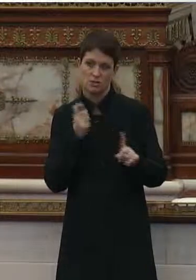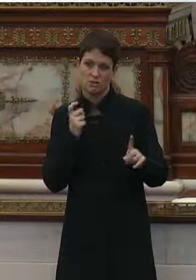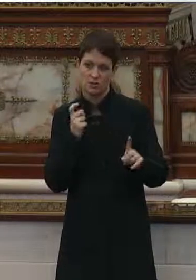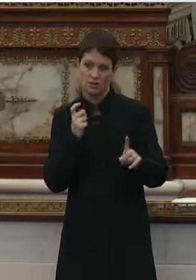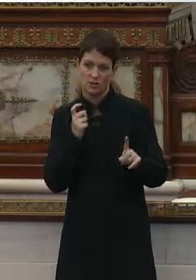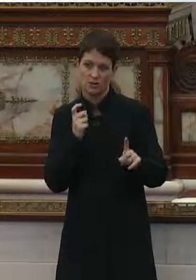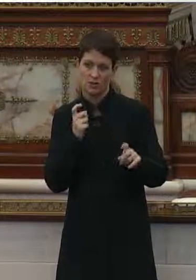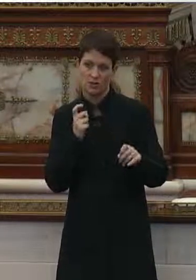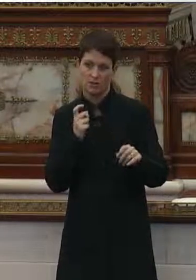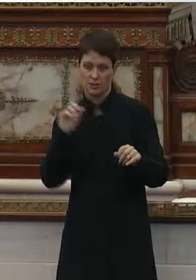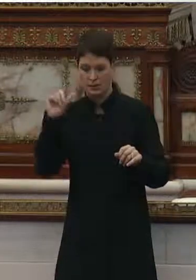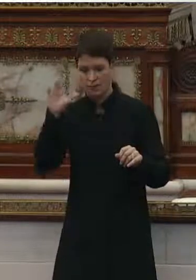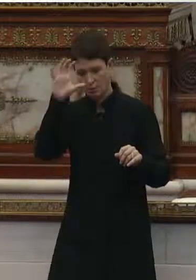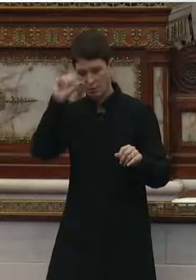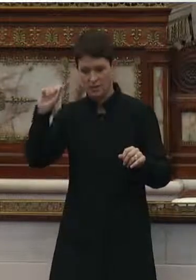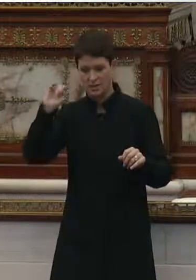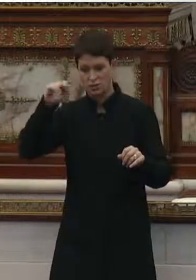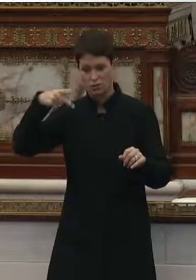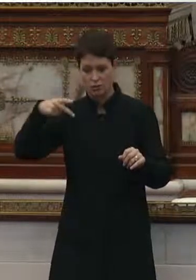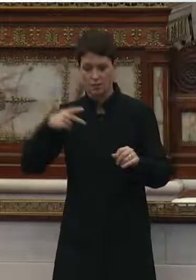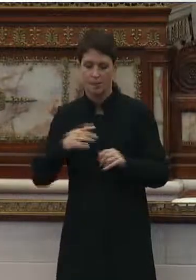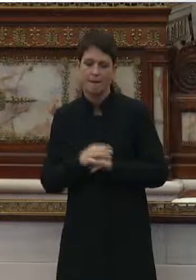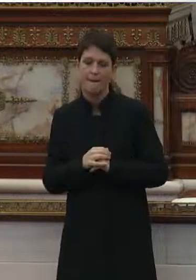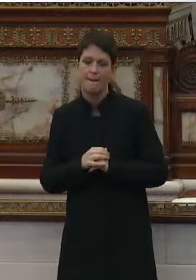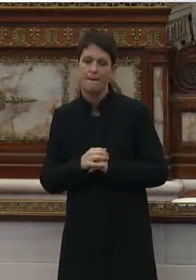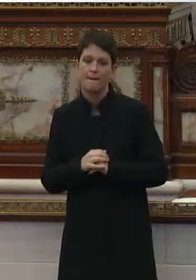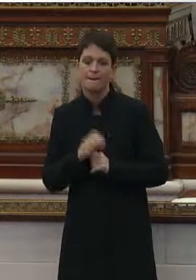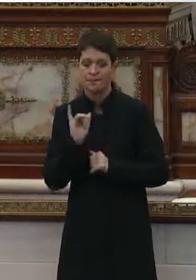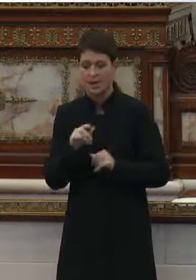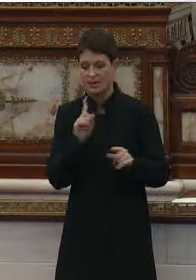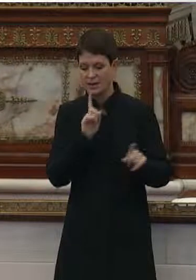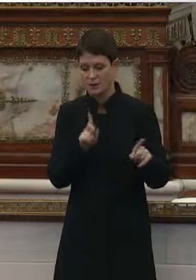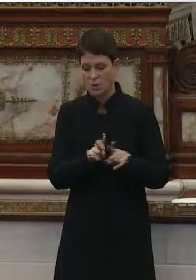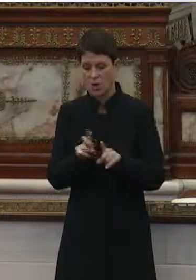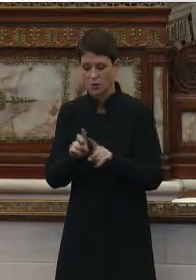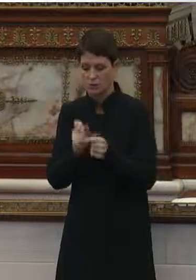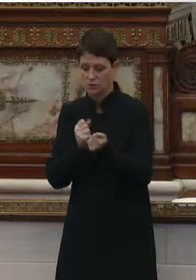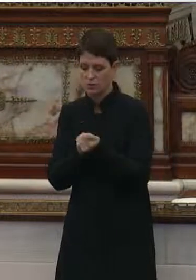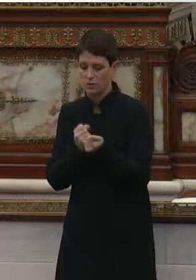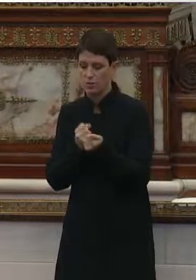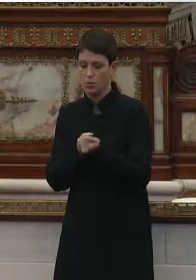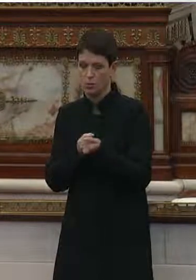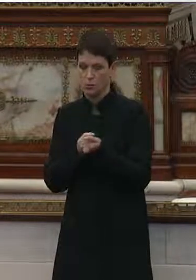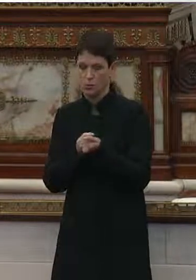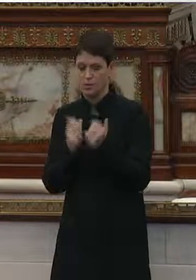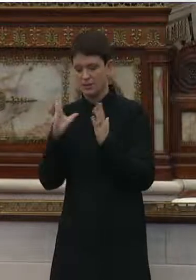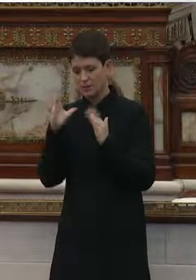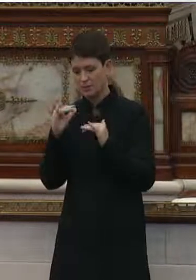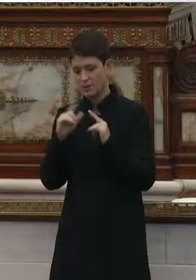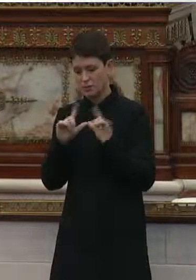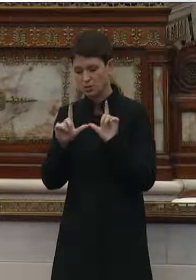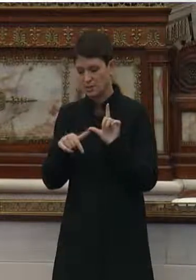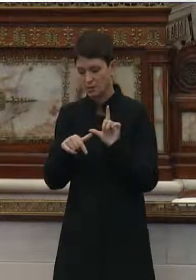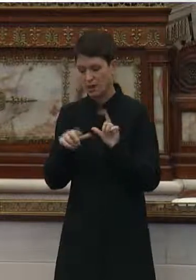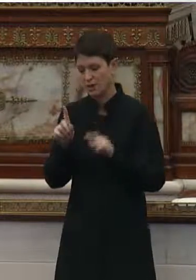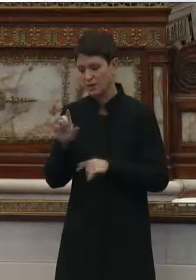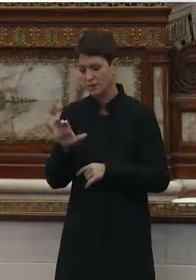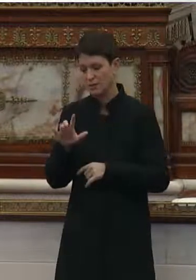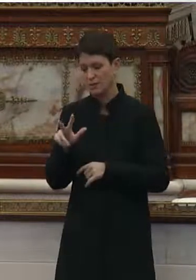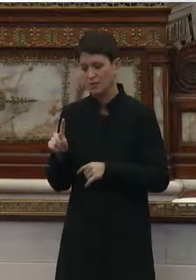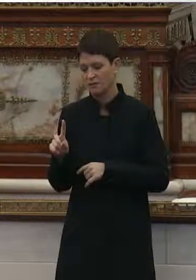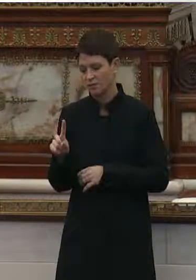President Trump. And that is also, that support is also expected to expire December